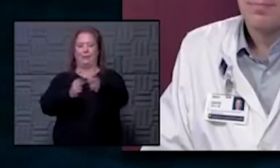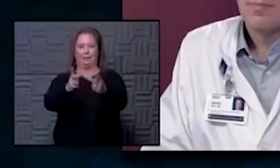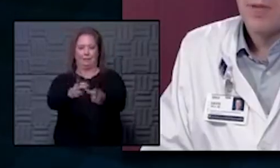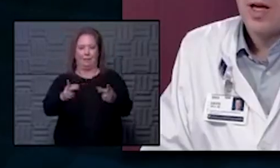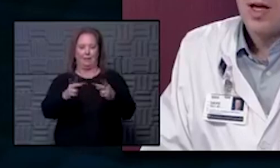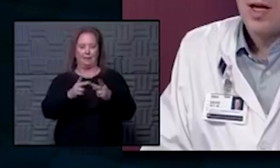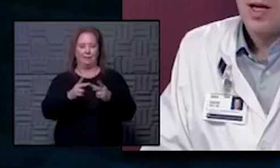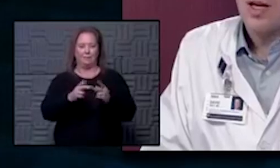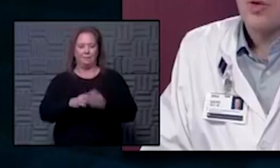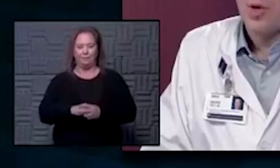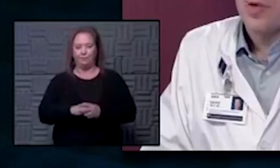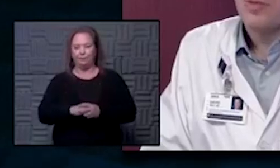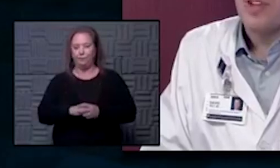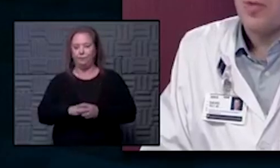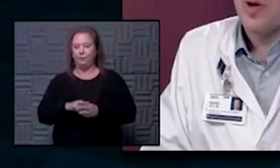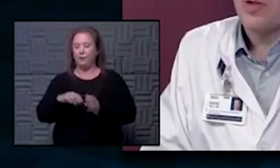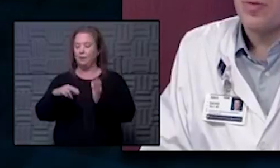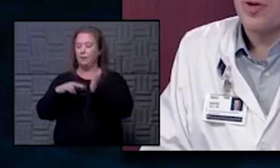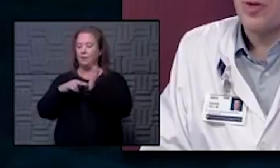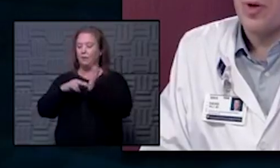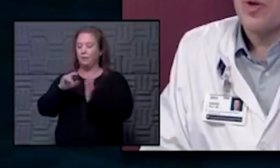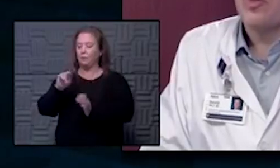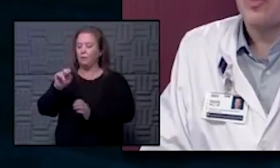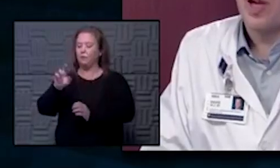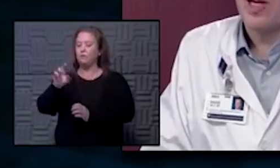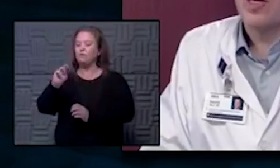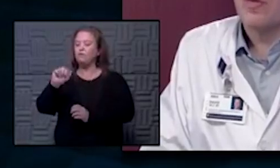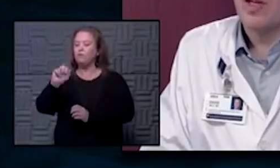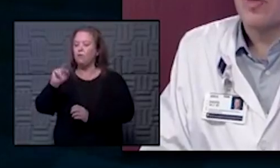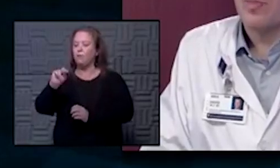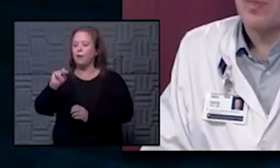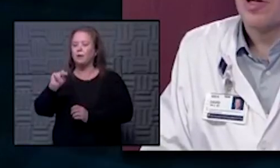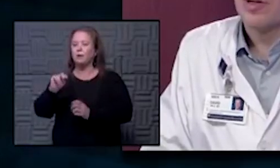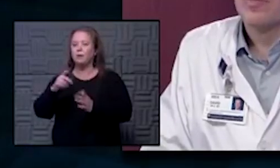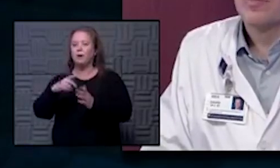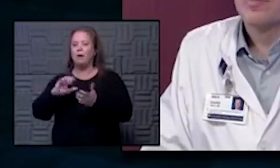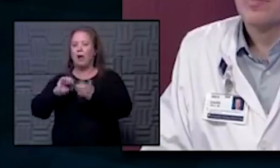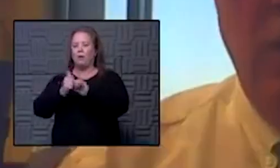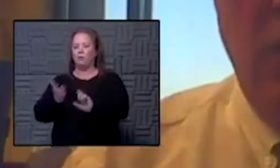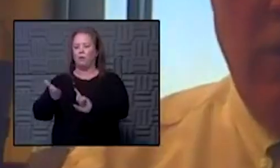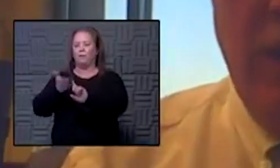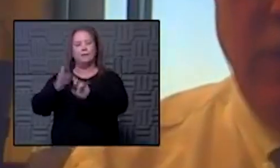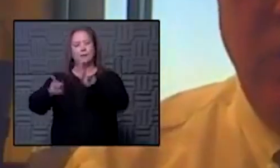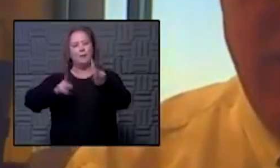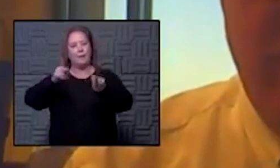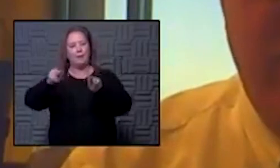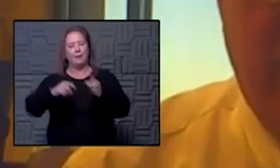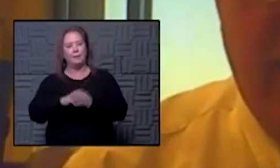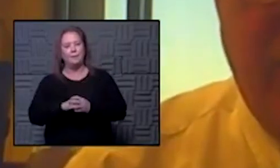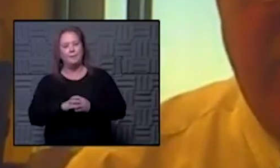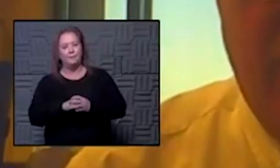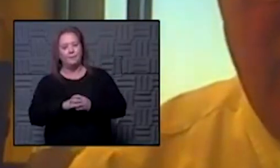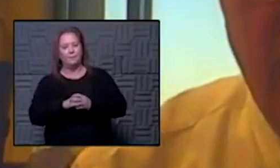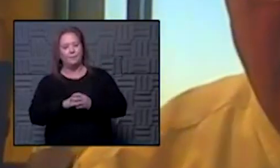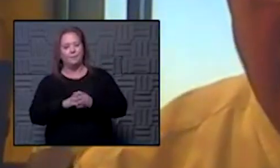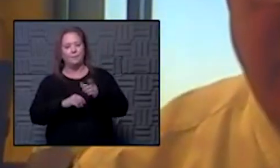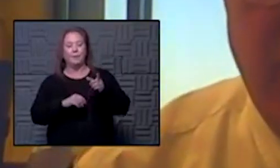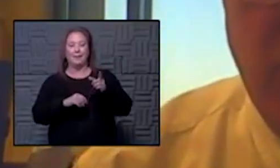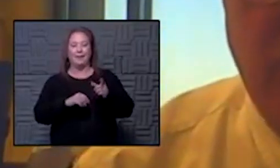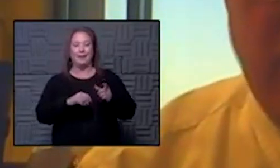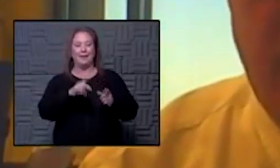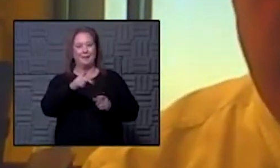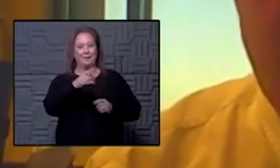dr norman same question for you what would you say to convince the public well as you may have figured out phil